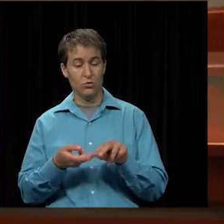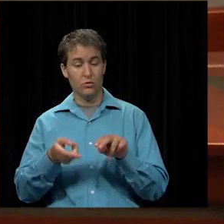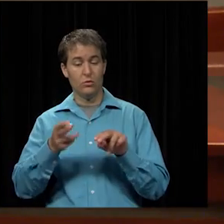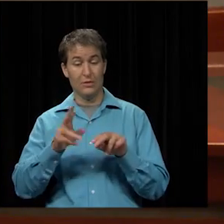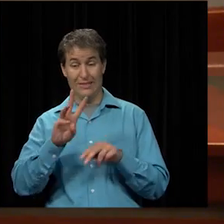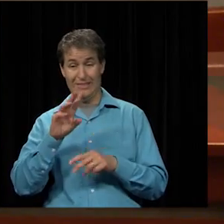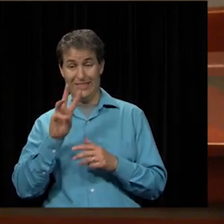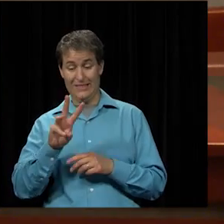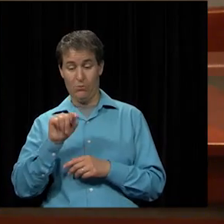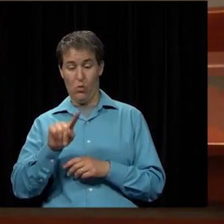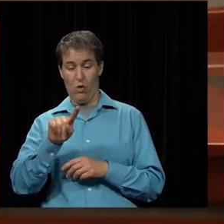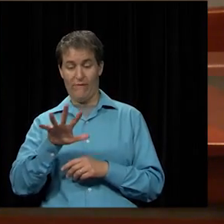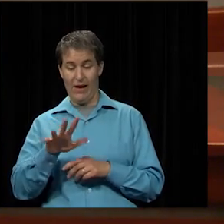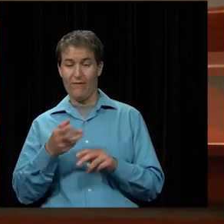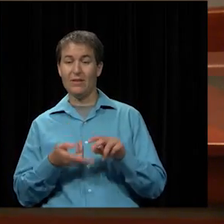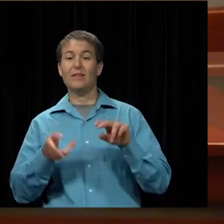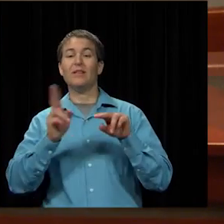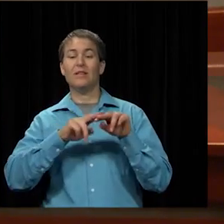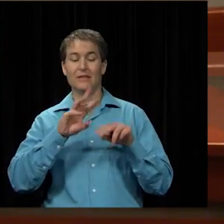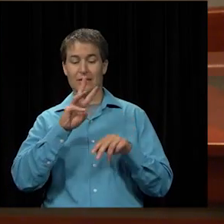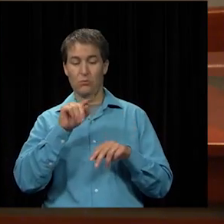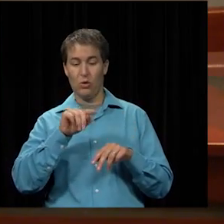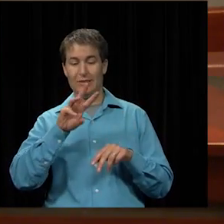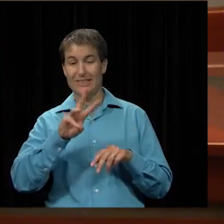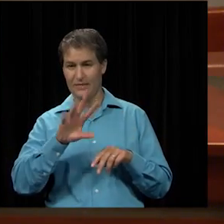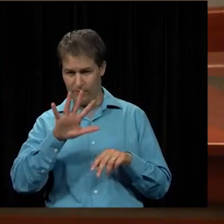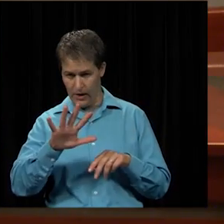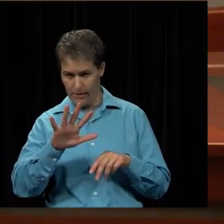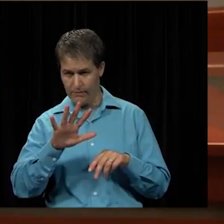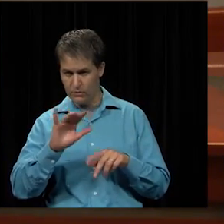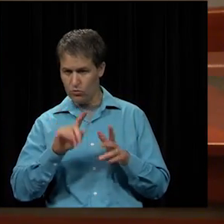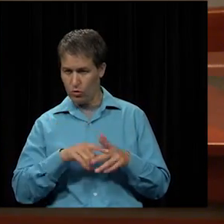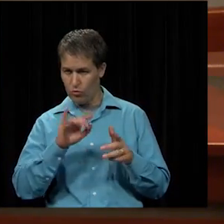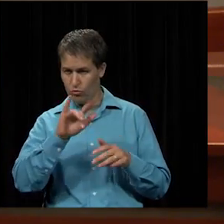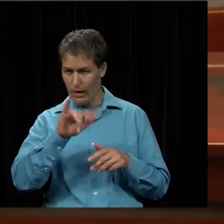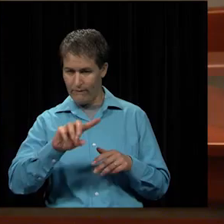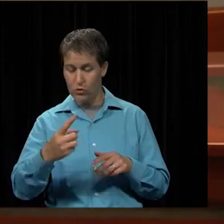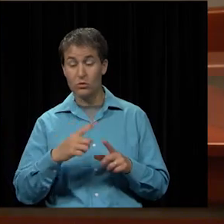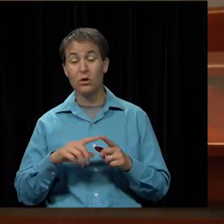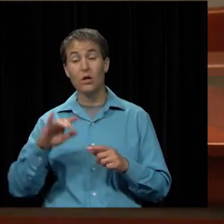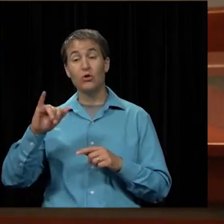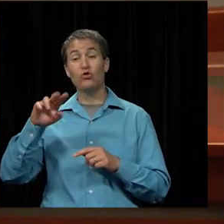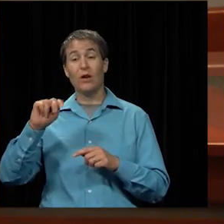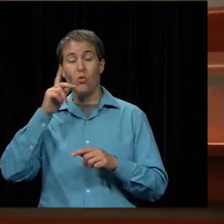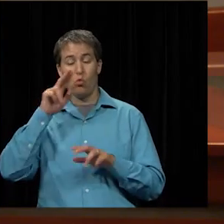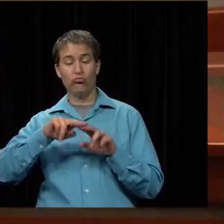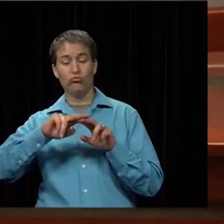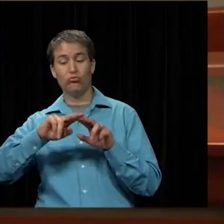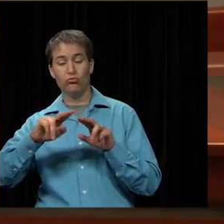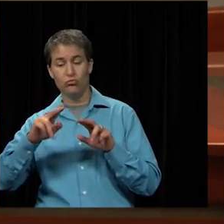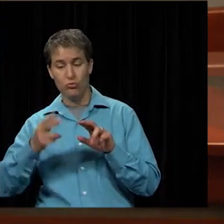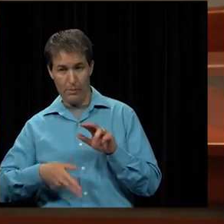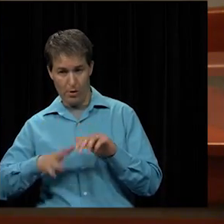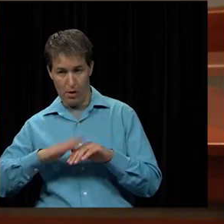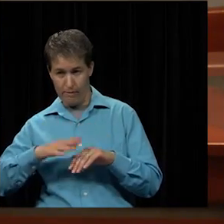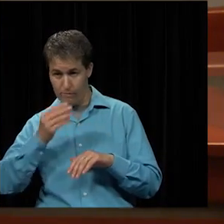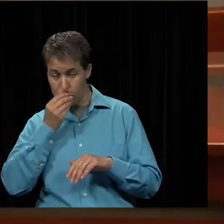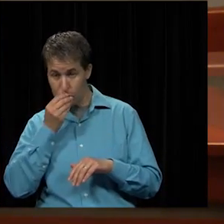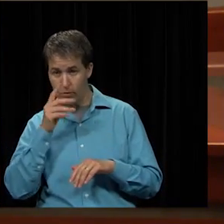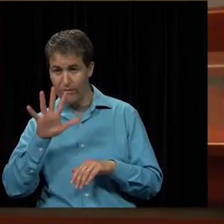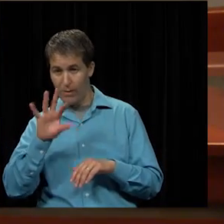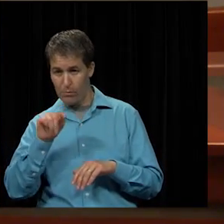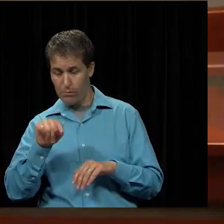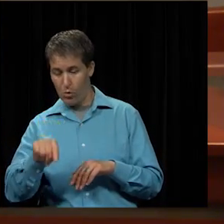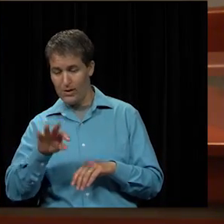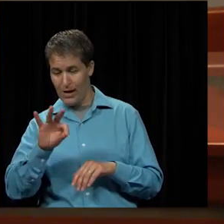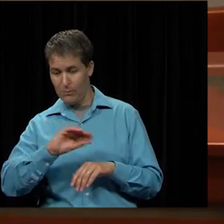.65 on July 1st, and then in January, they're going to drop the sales tax on food to 5.9 percent.